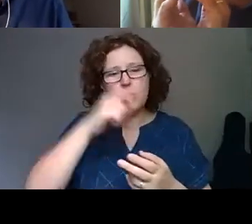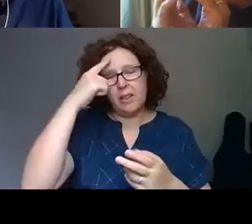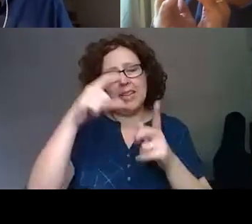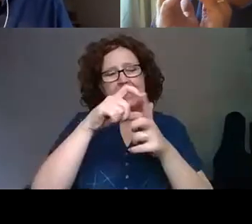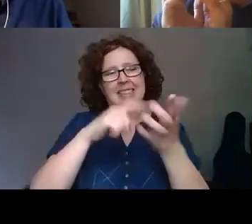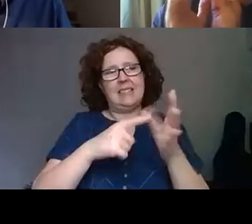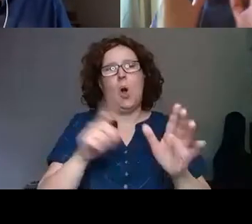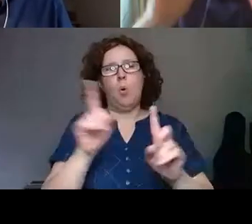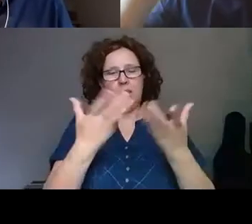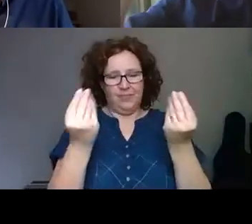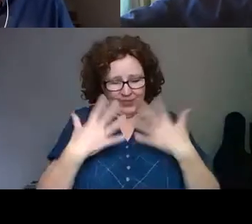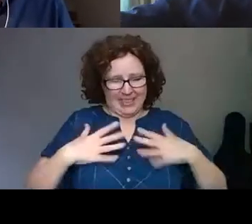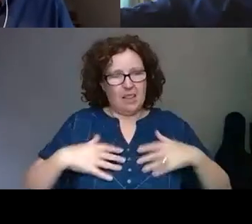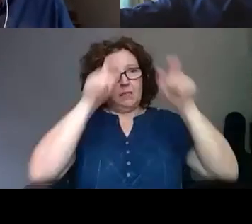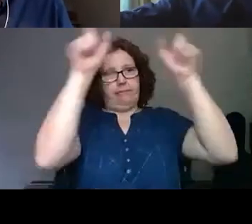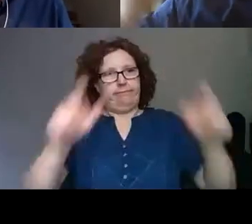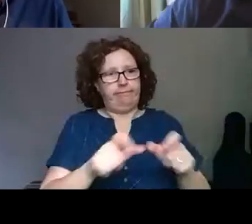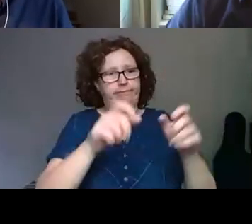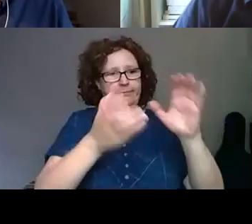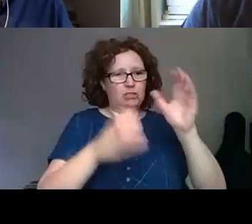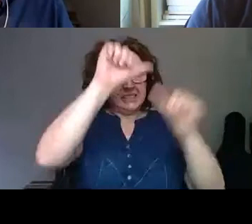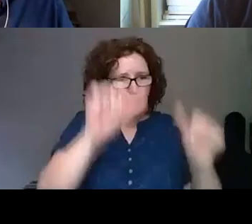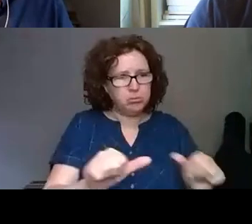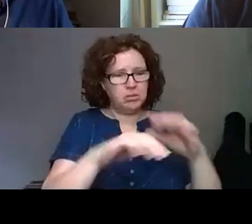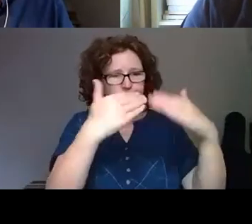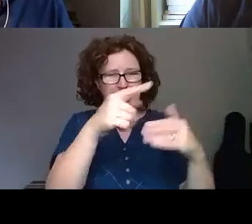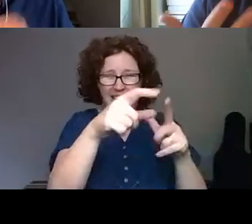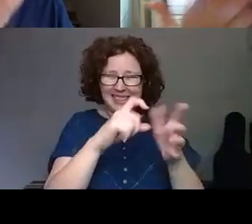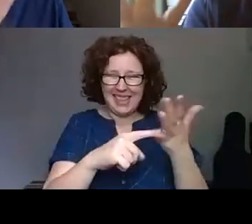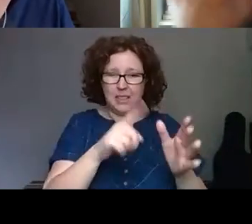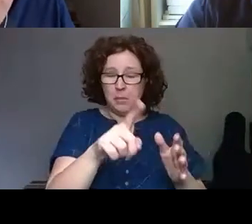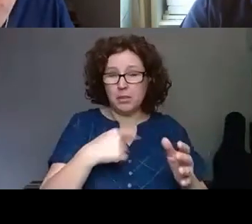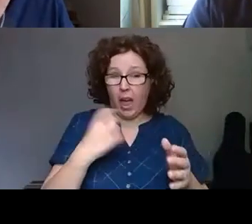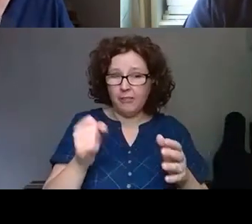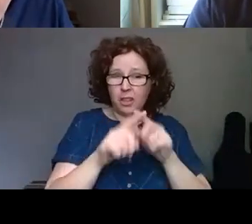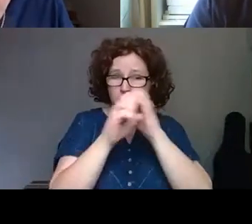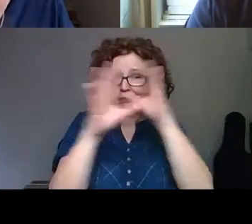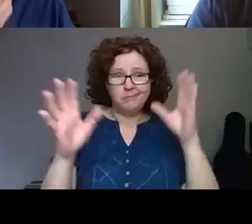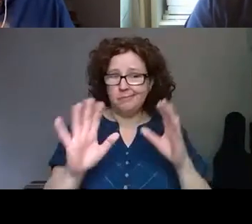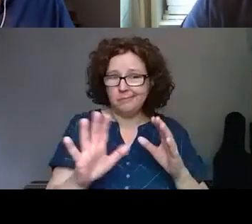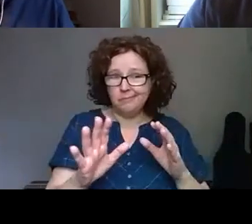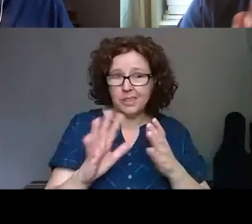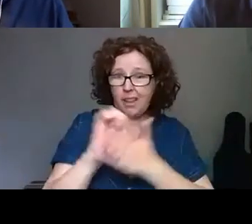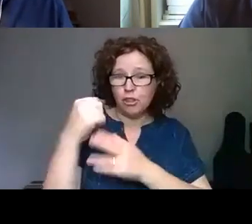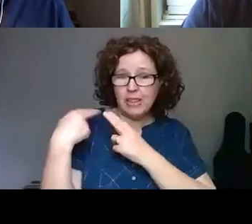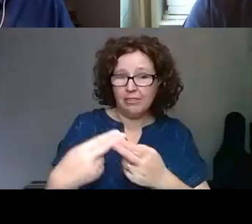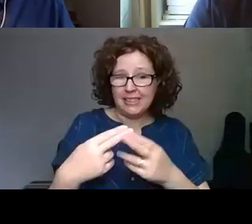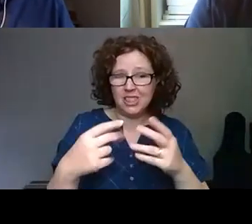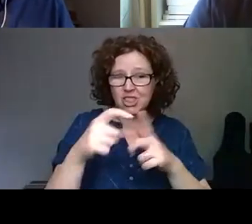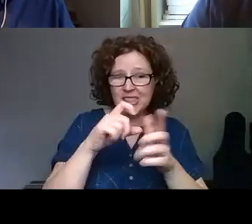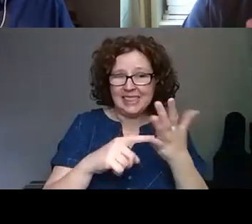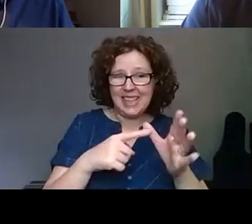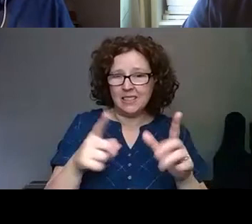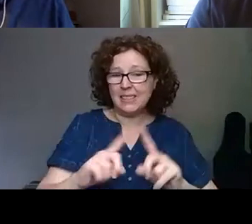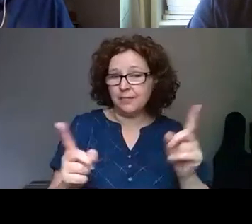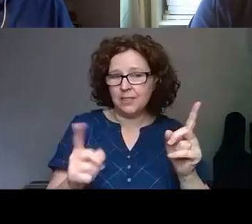of collections data, but do we need to have a more kind of expanded idea of, you know, what cultural heritage data is? How's, you know, how's the archive thinking